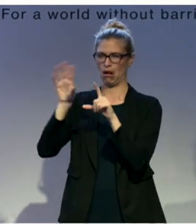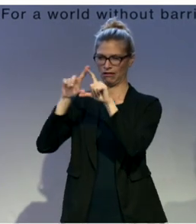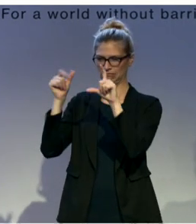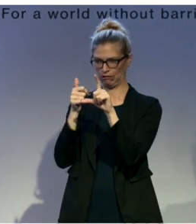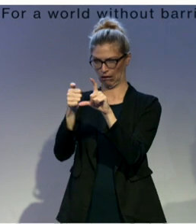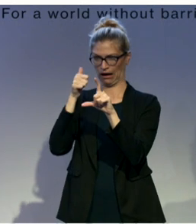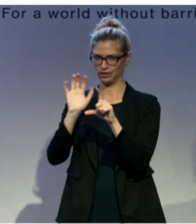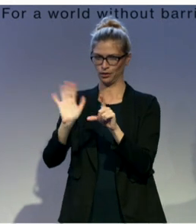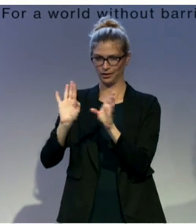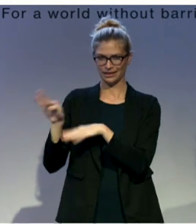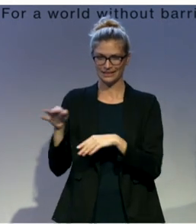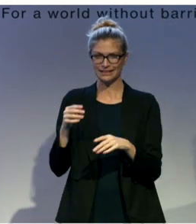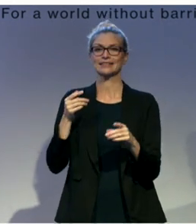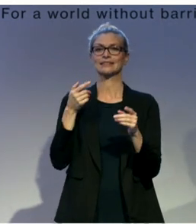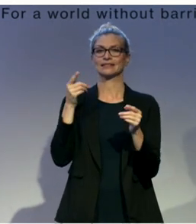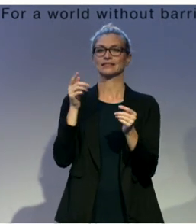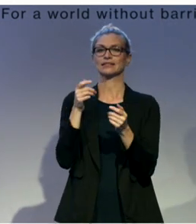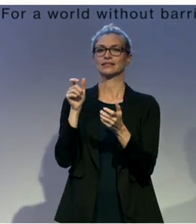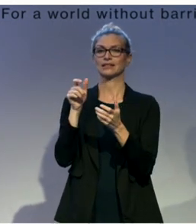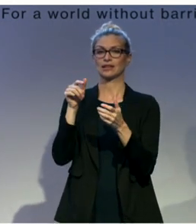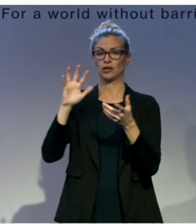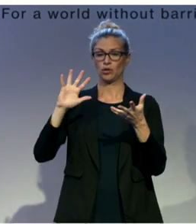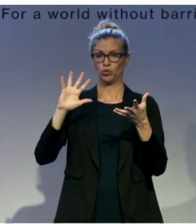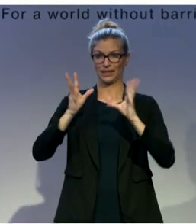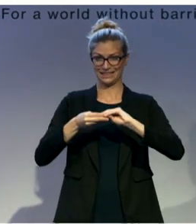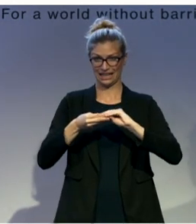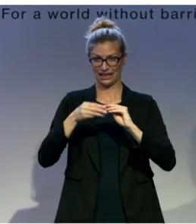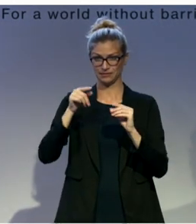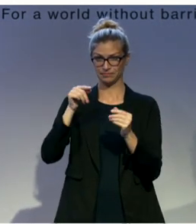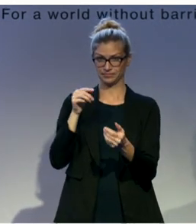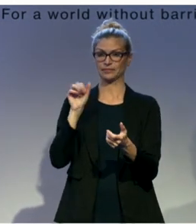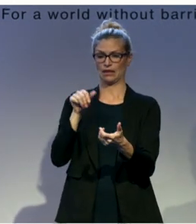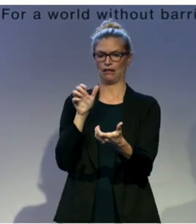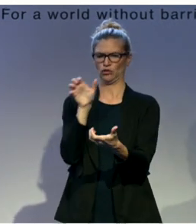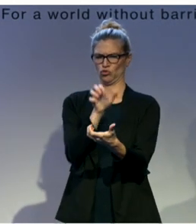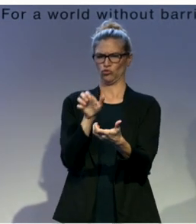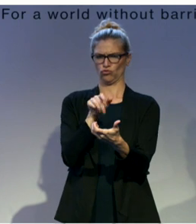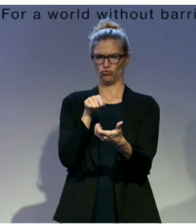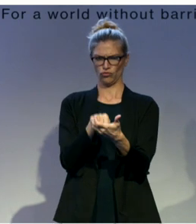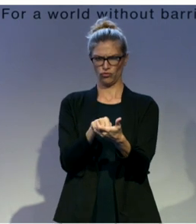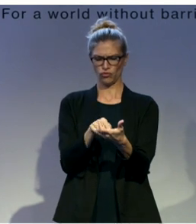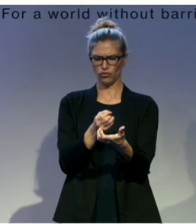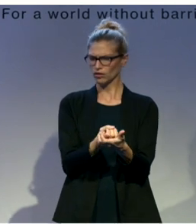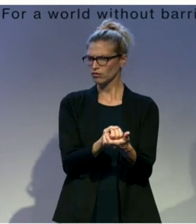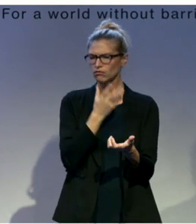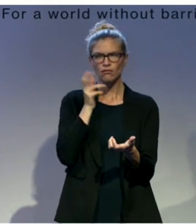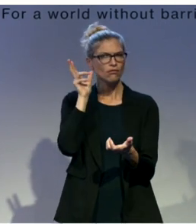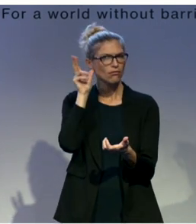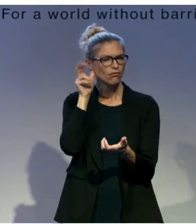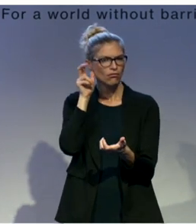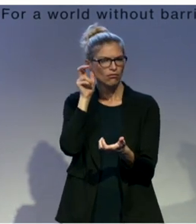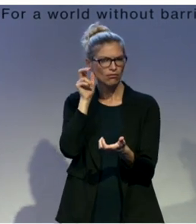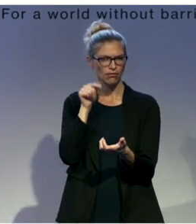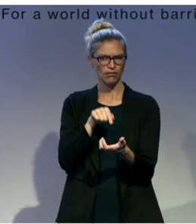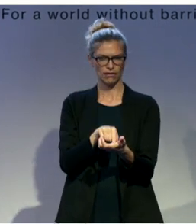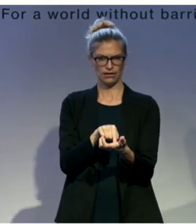I scan that code, there we go, up comes a person who will